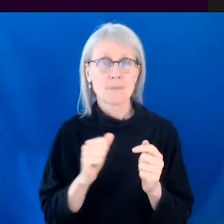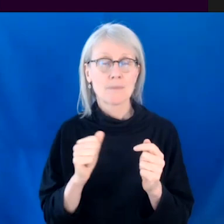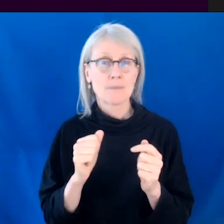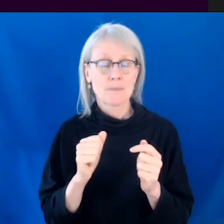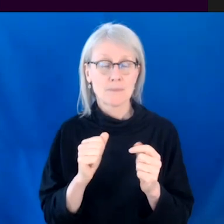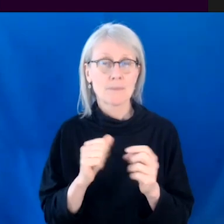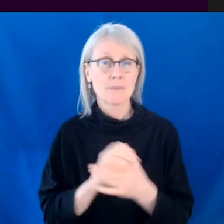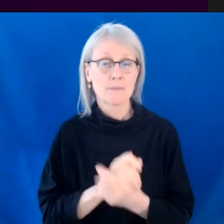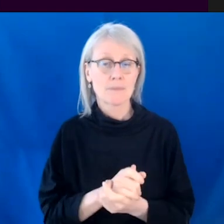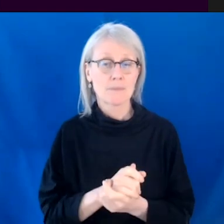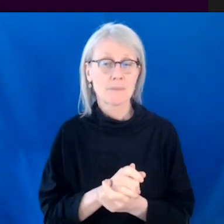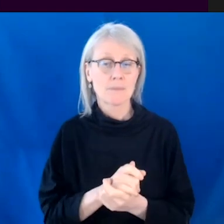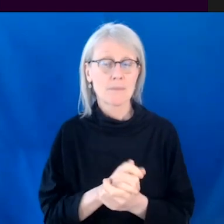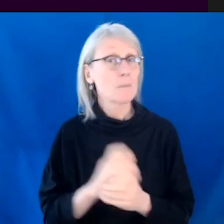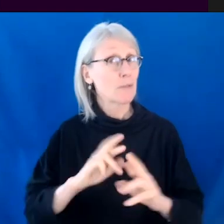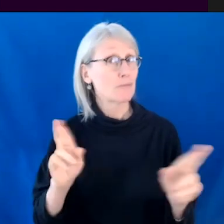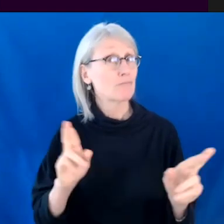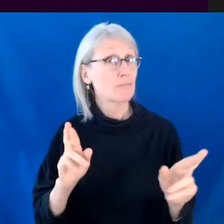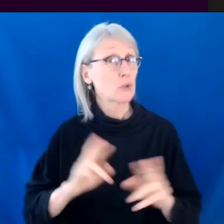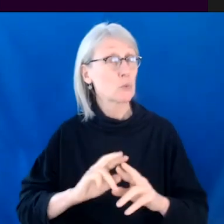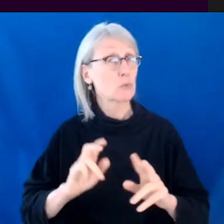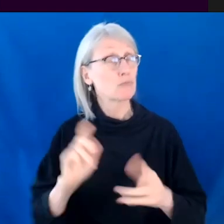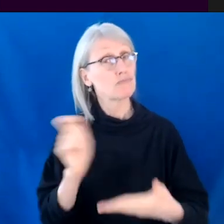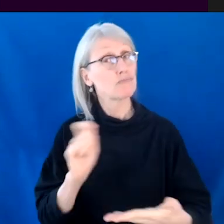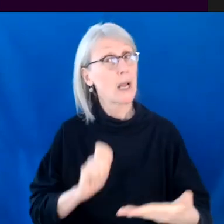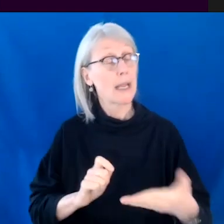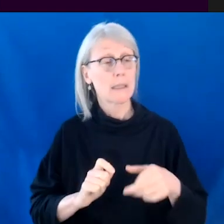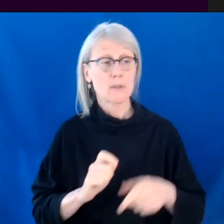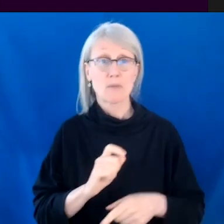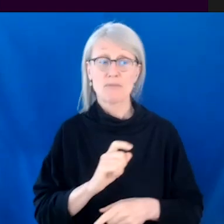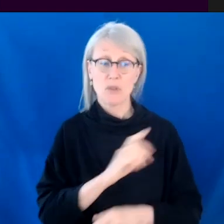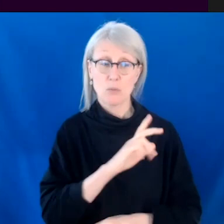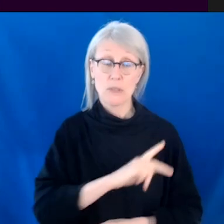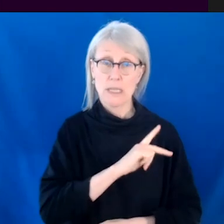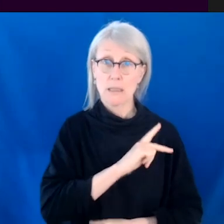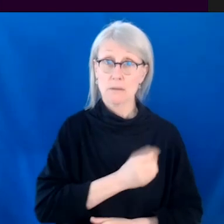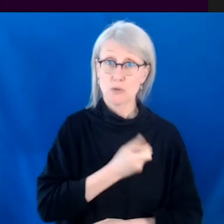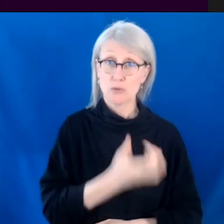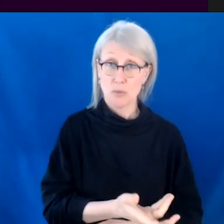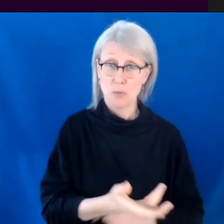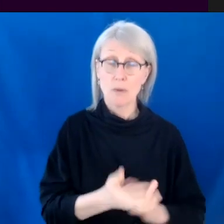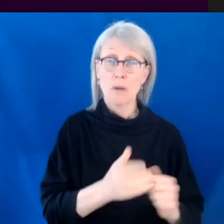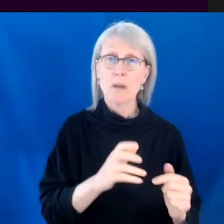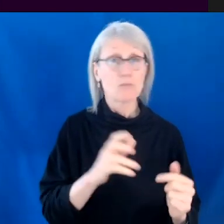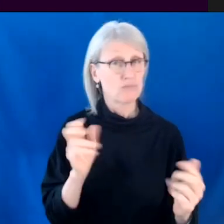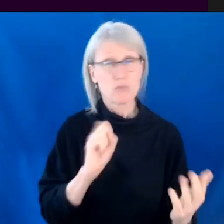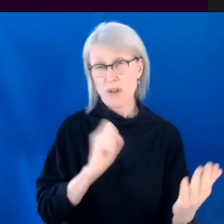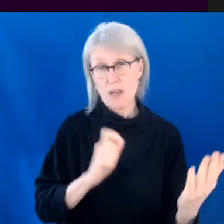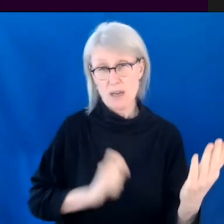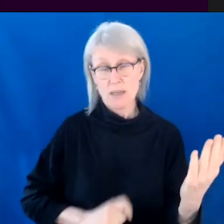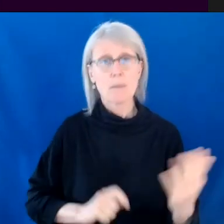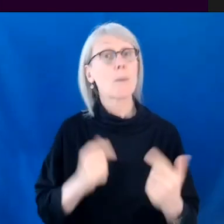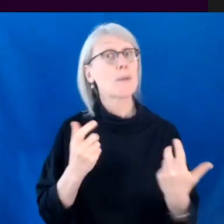like be free to write and kind of have them reveal themselves to you. But I do like to go back and make sure I'm making every